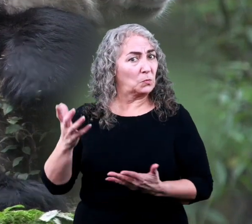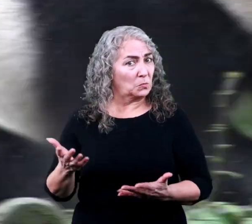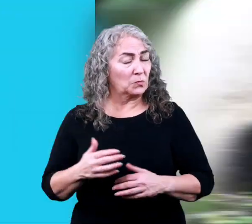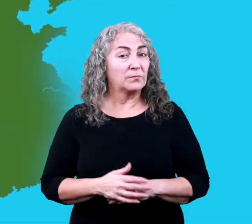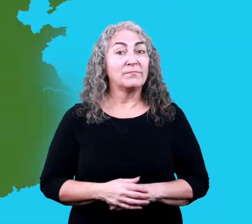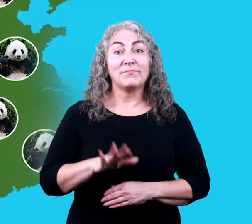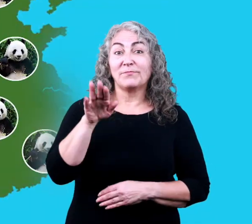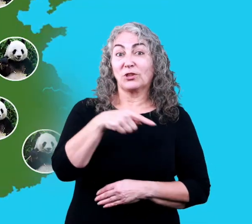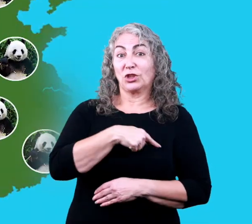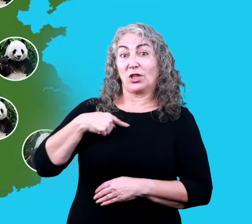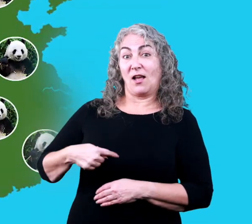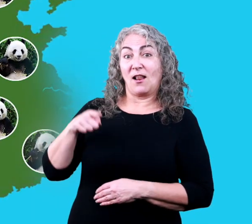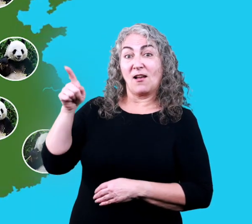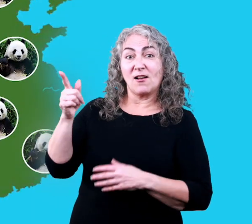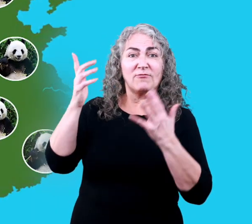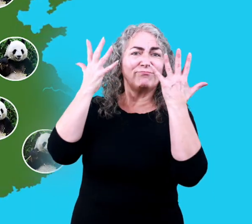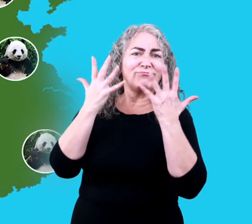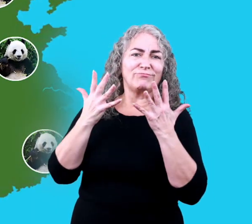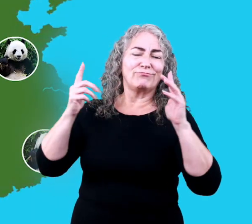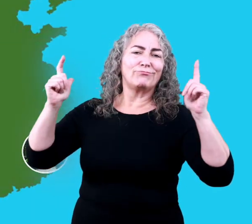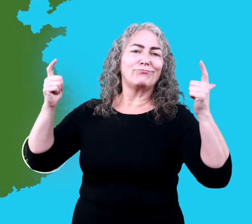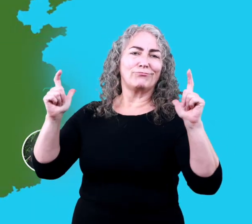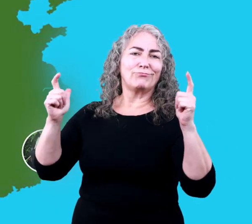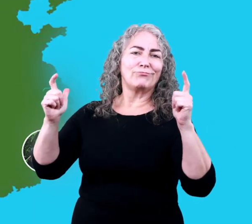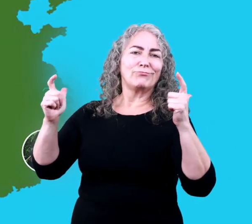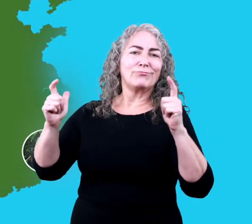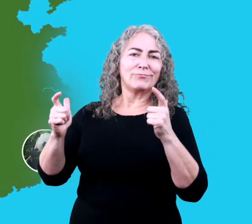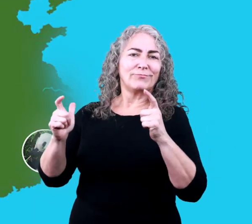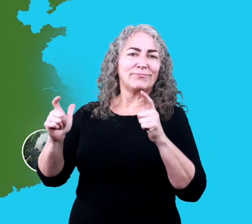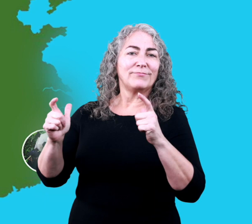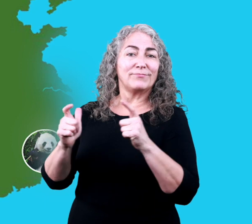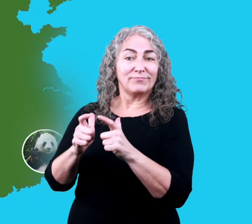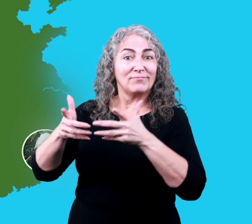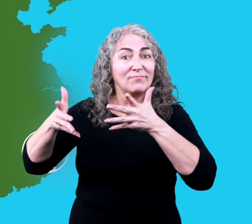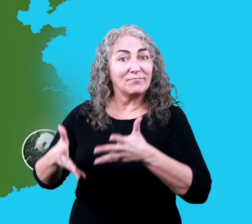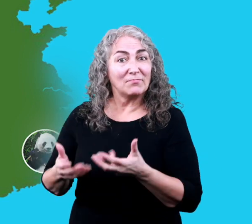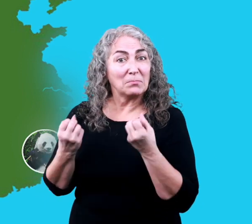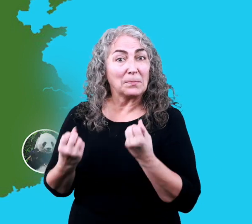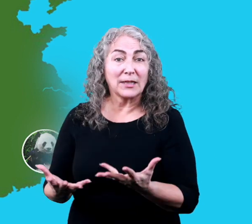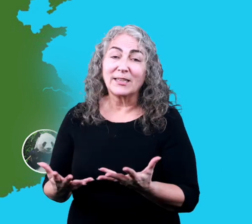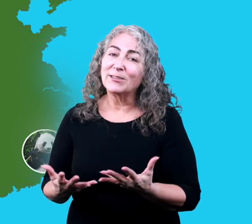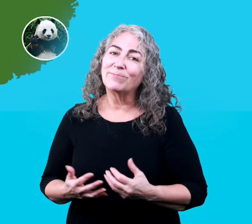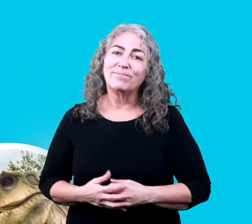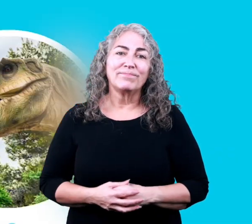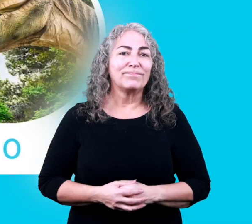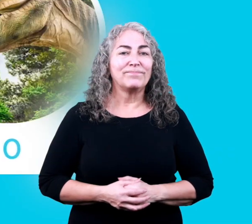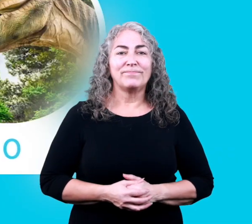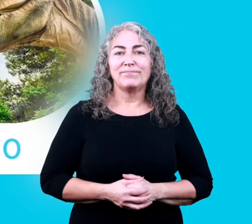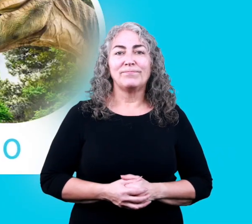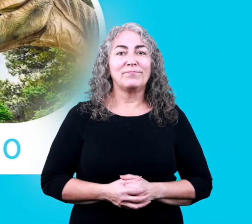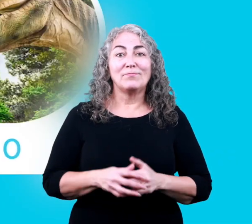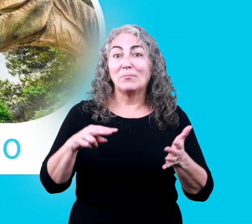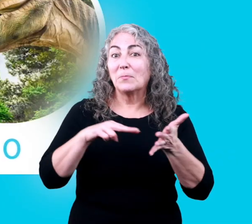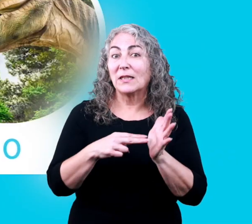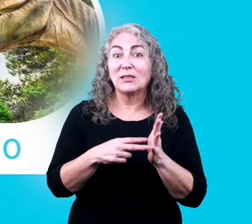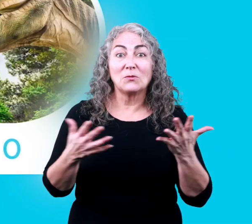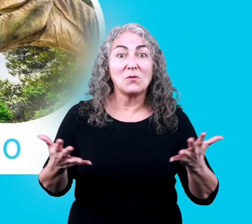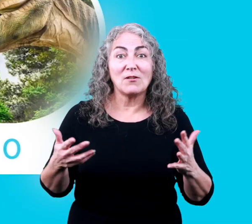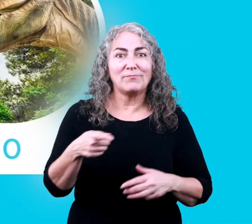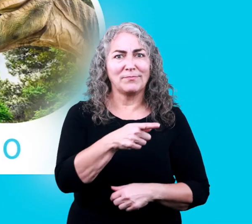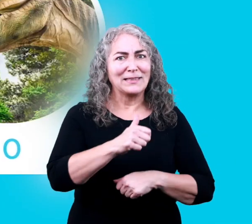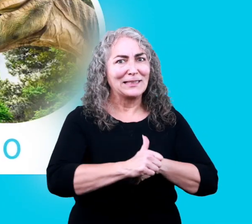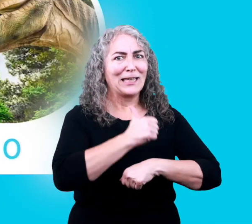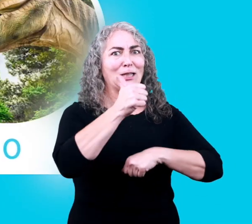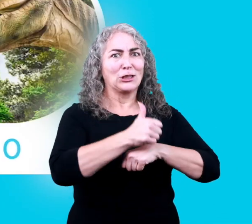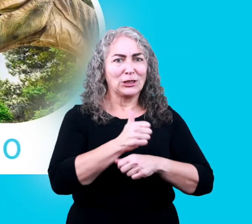unfortunately there are not a lot of giant pandas left which means that they